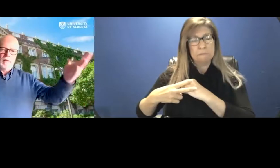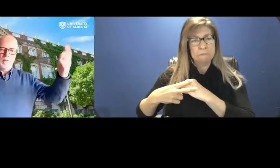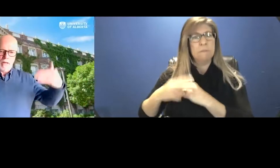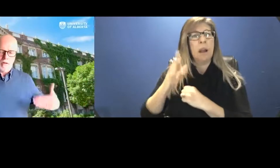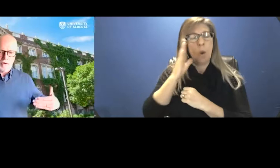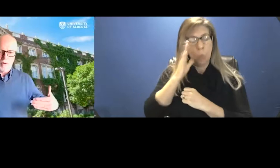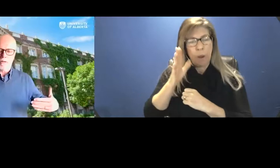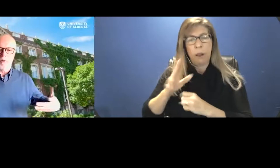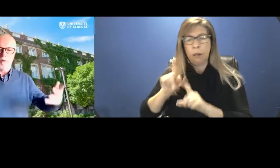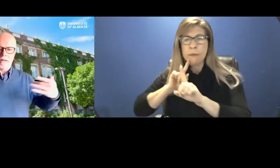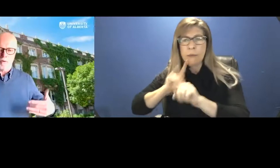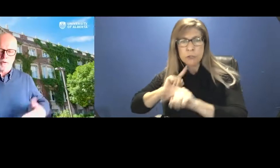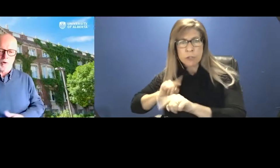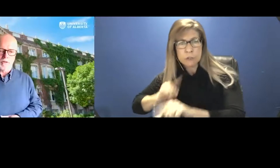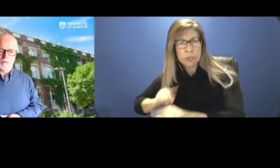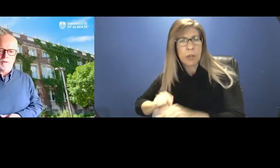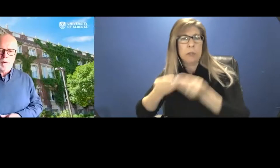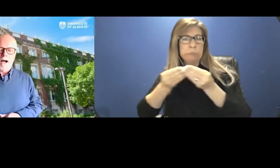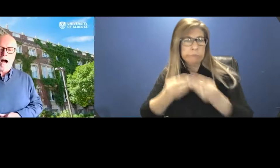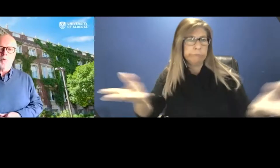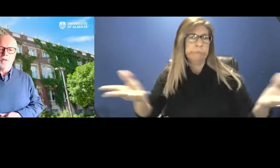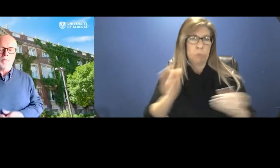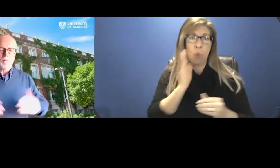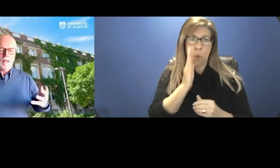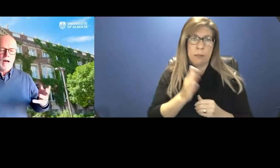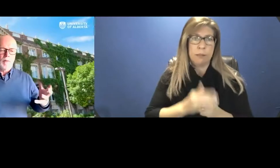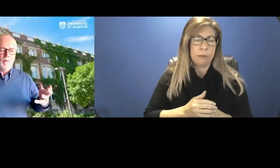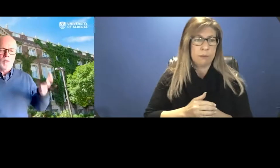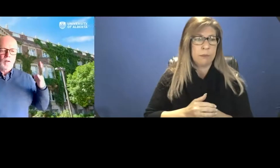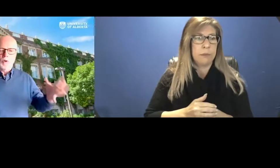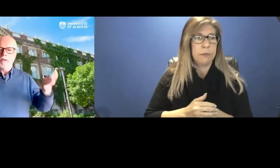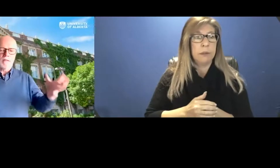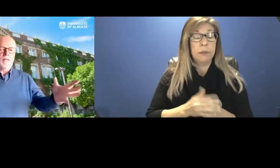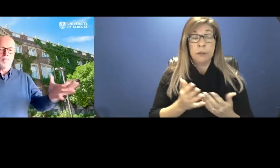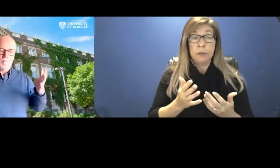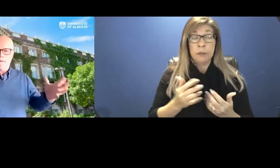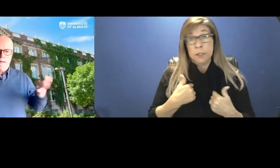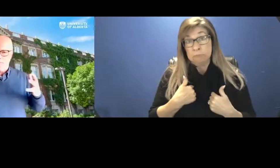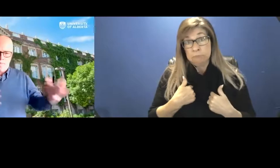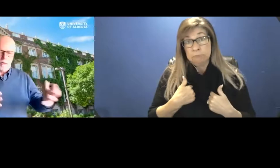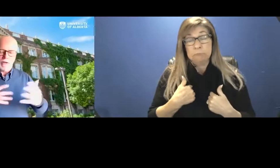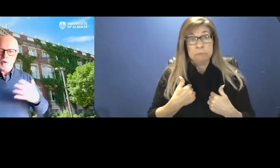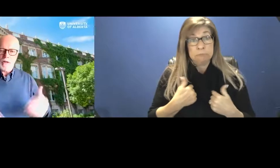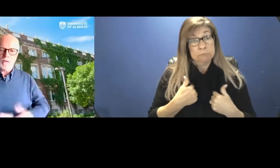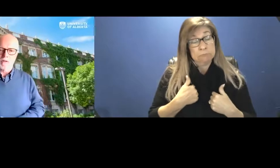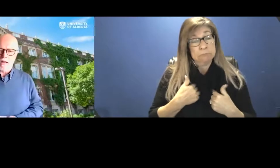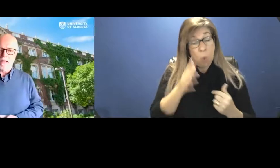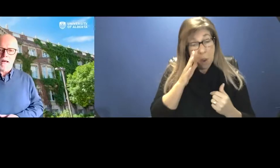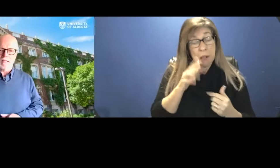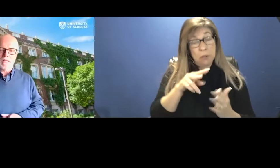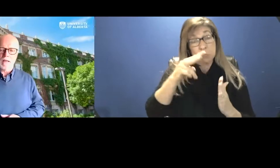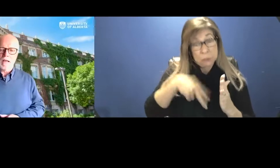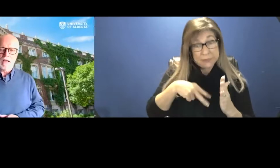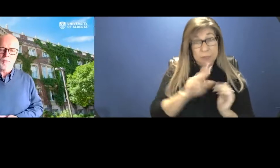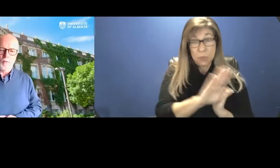communicated to us. So we will get those questions. I will, um, look and see, look at the questions and